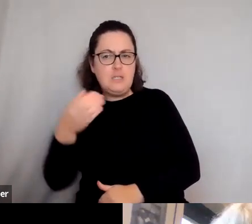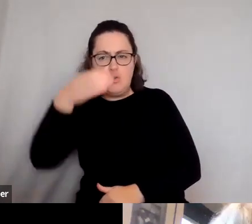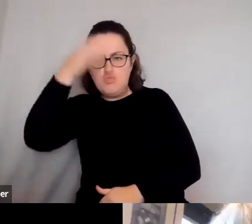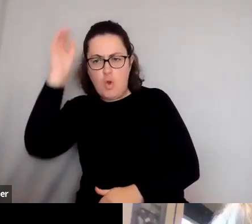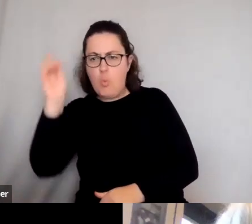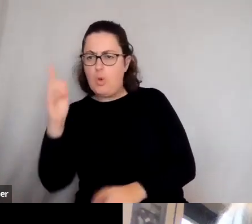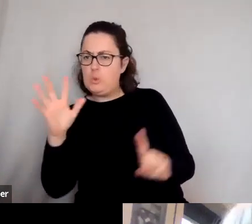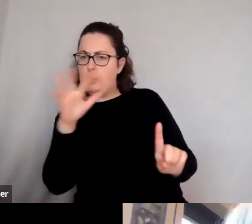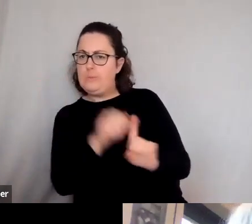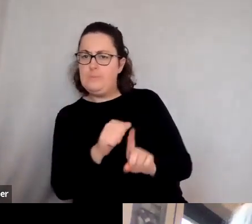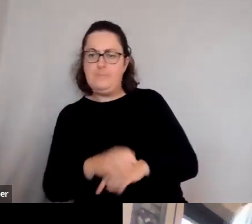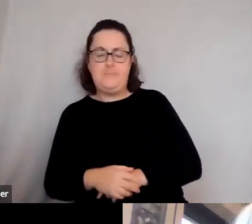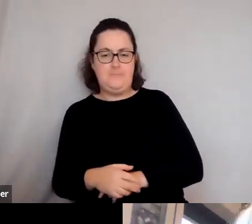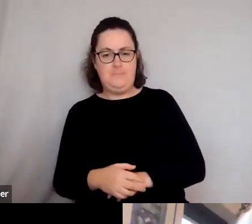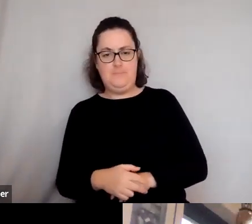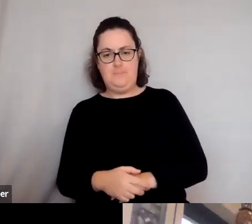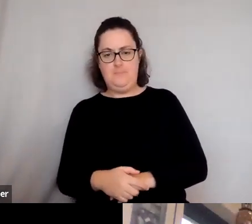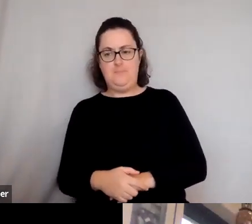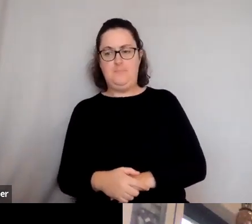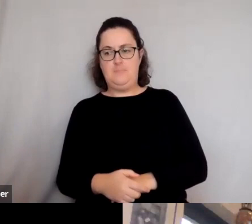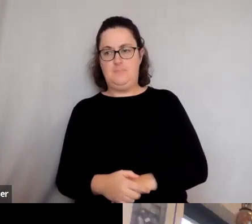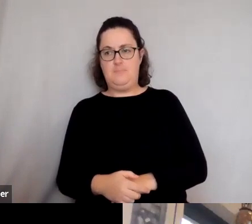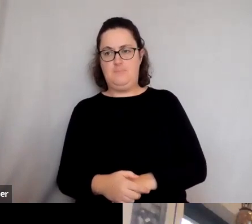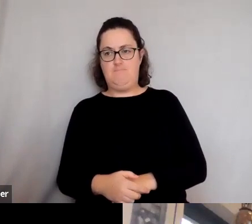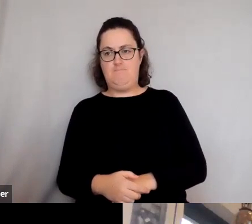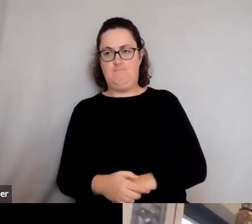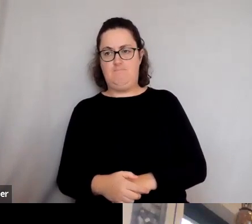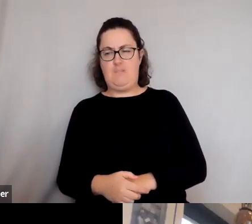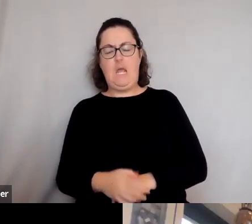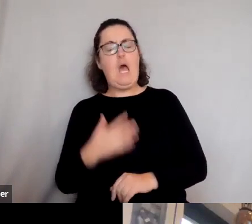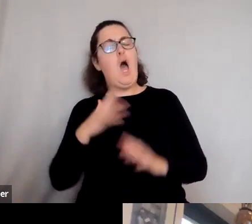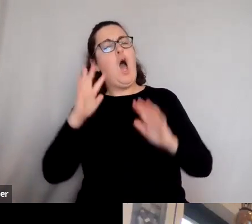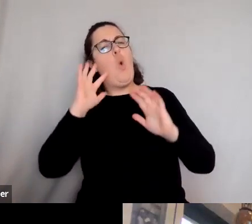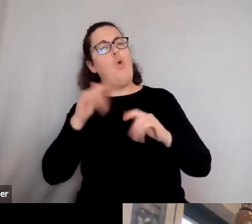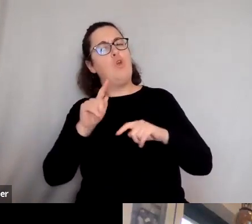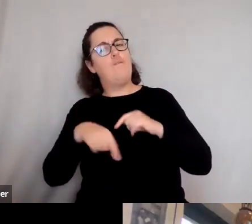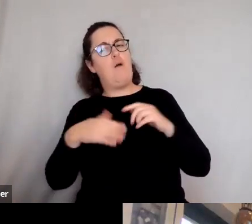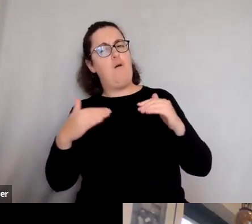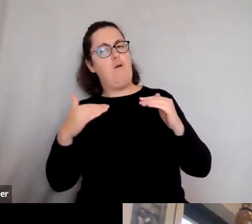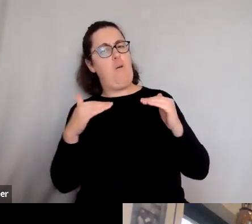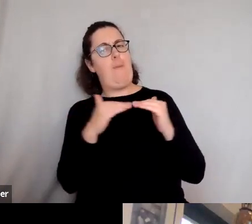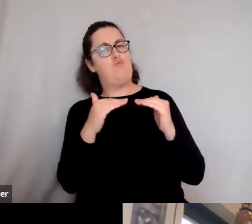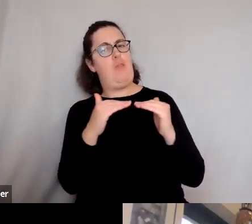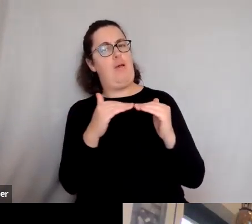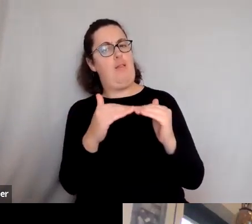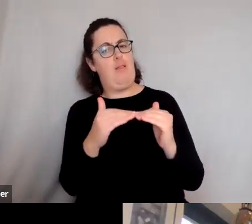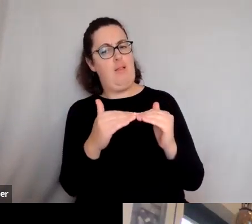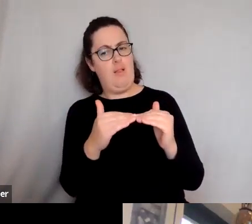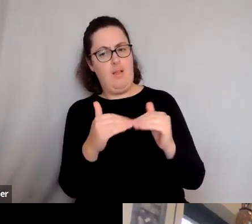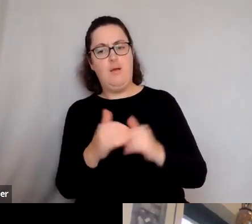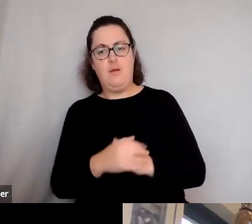that you see? Well, I worry a bit about parallels, because, I mean, I think there is a tendency,